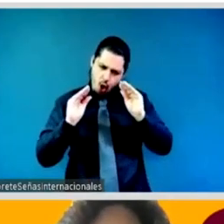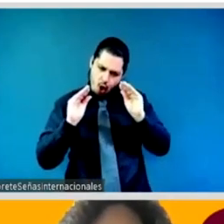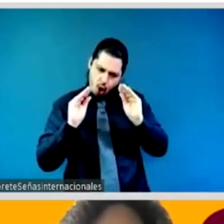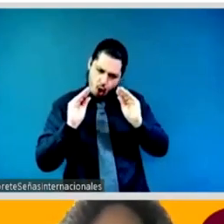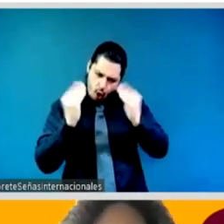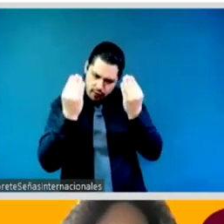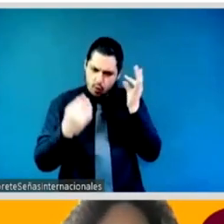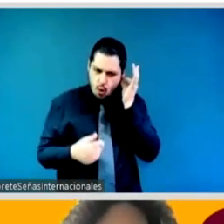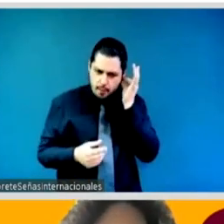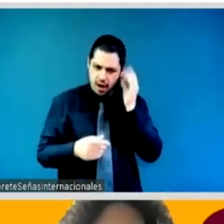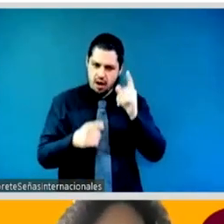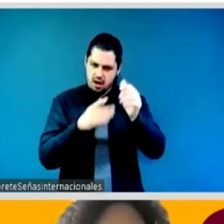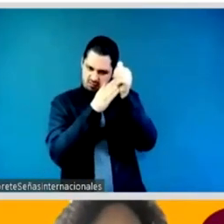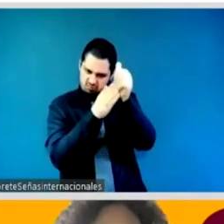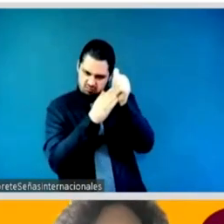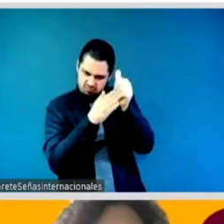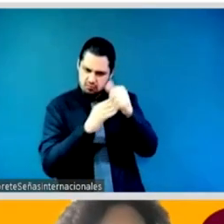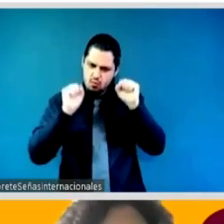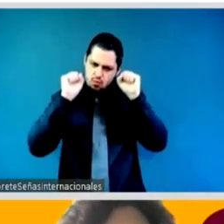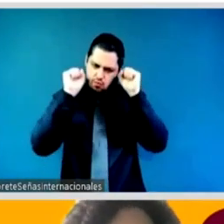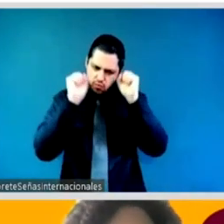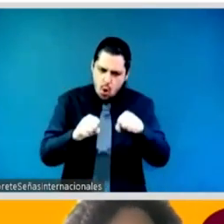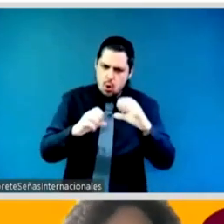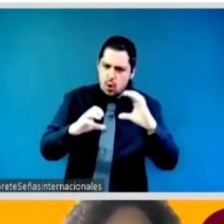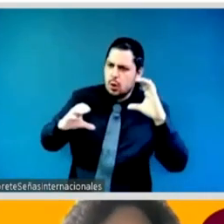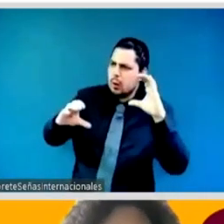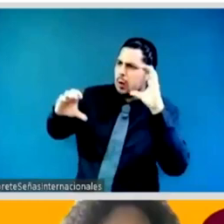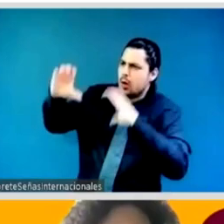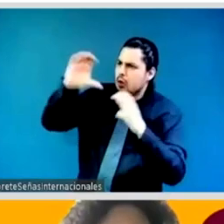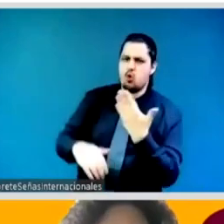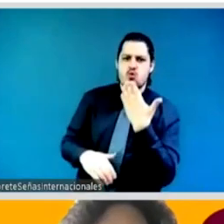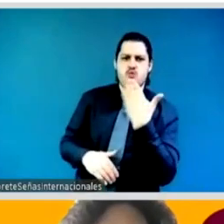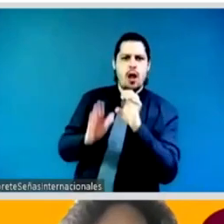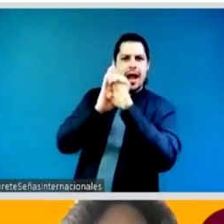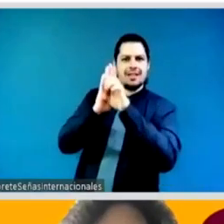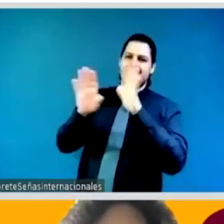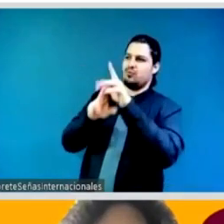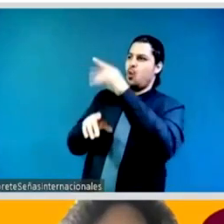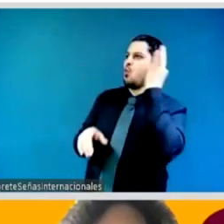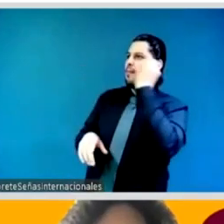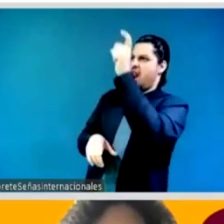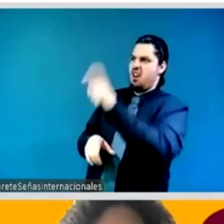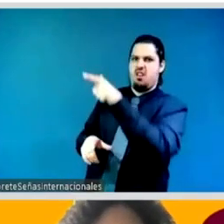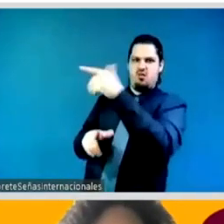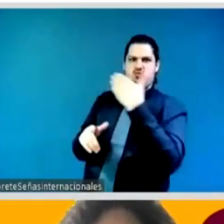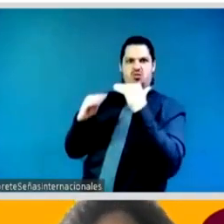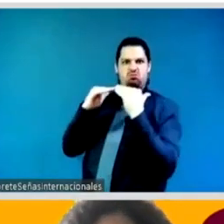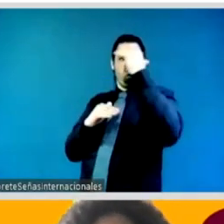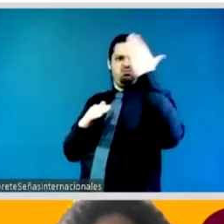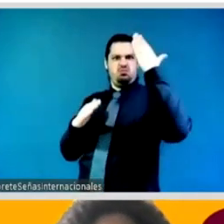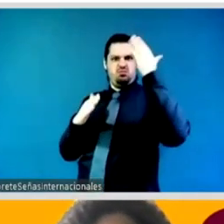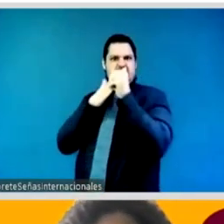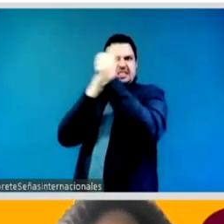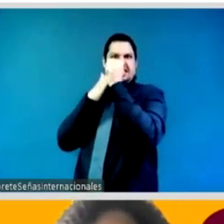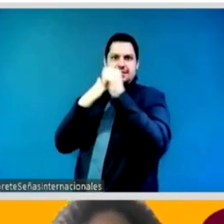with more privilege do not dominate agendas resources and platforms um and then a